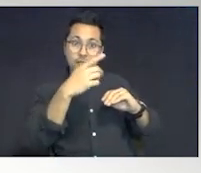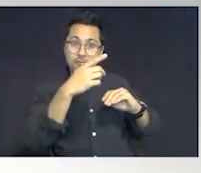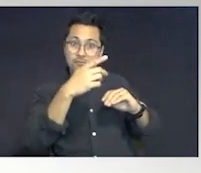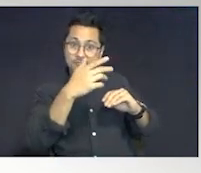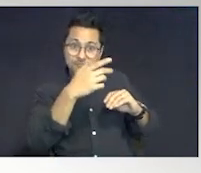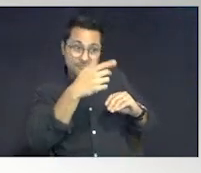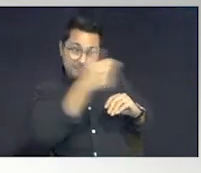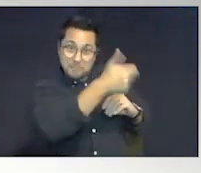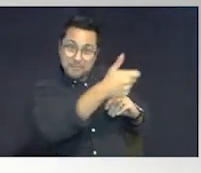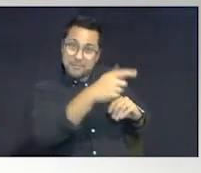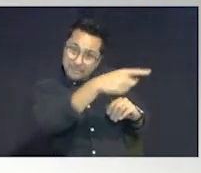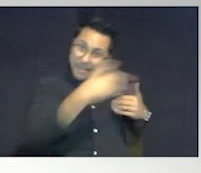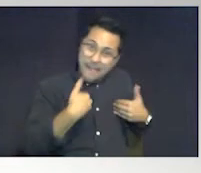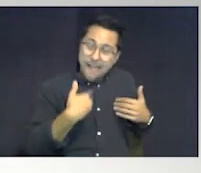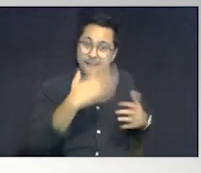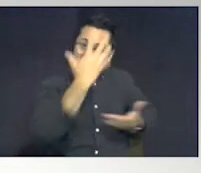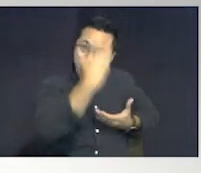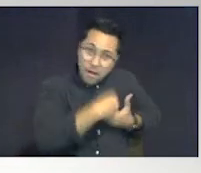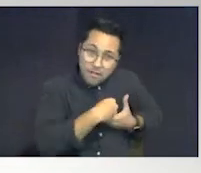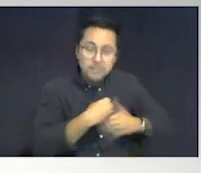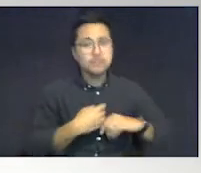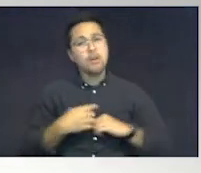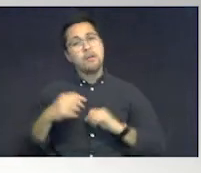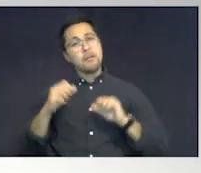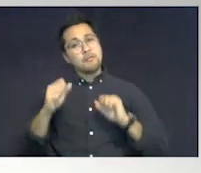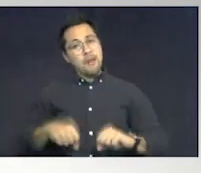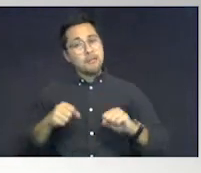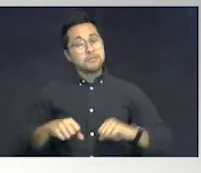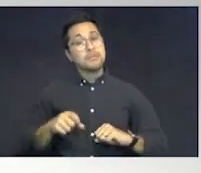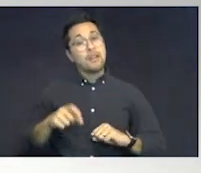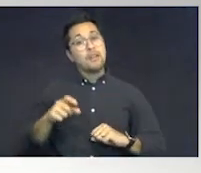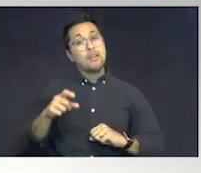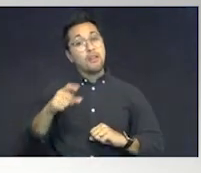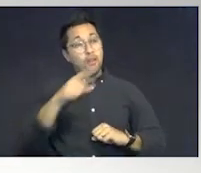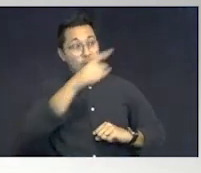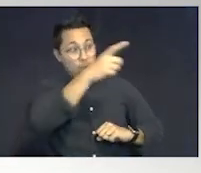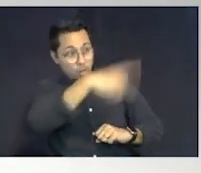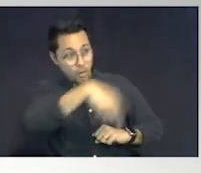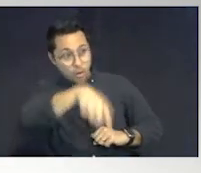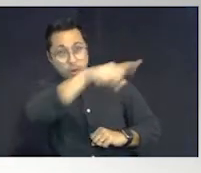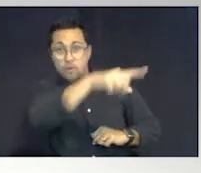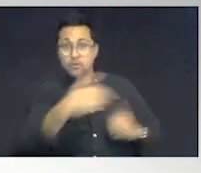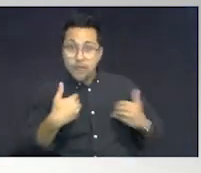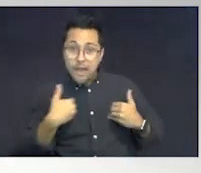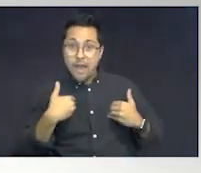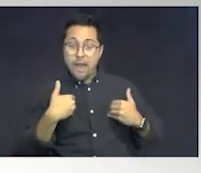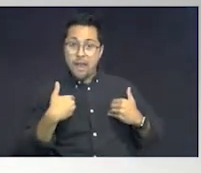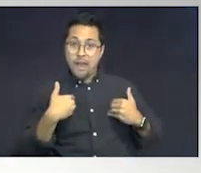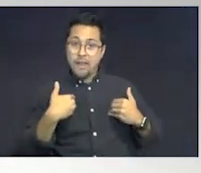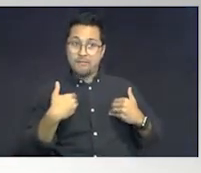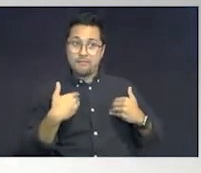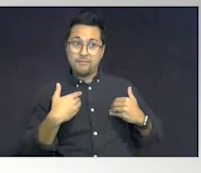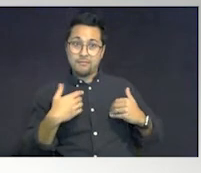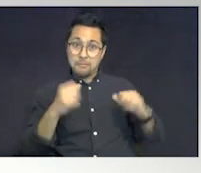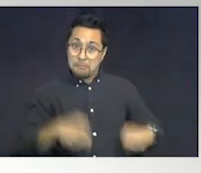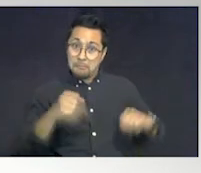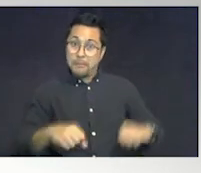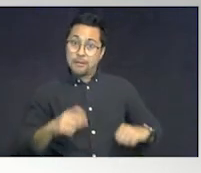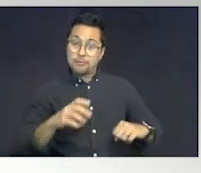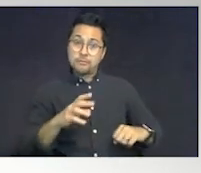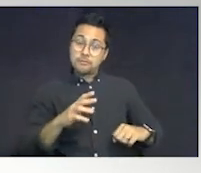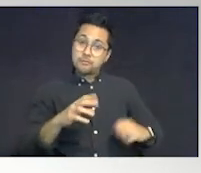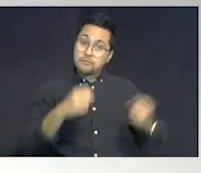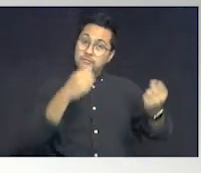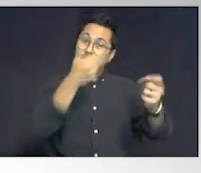The chances grim that those at the level of functioning that would be able to self-advocate would come into